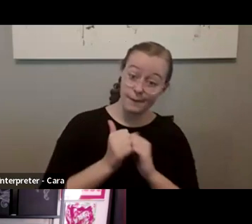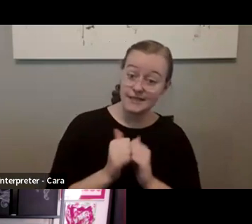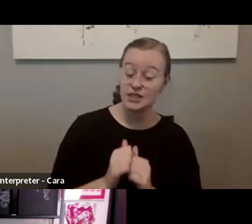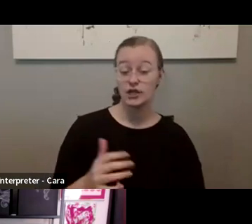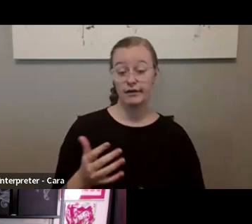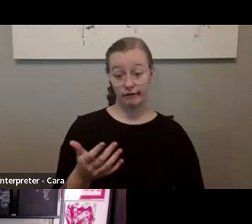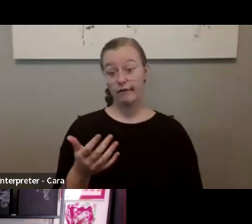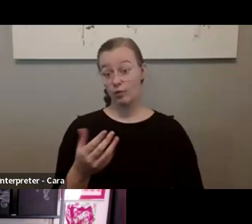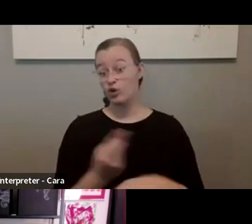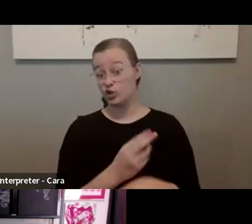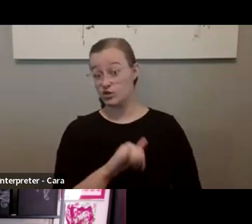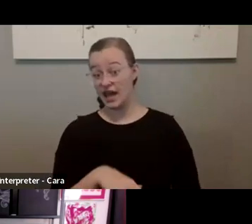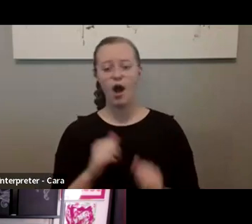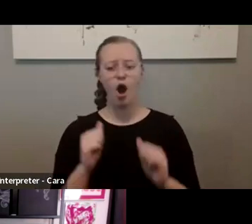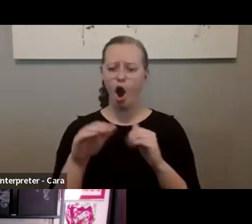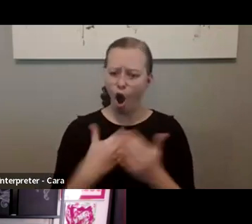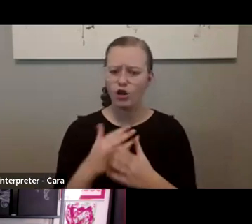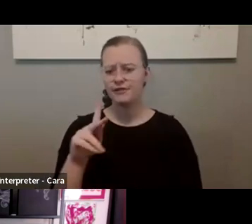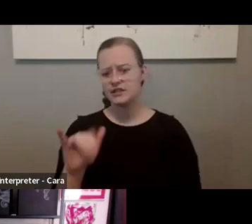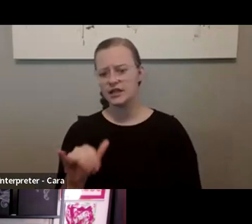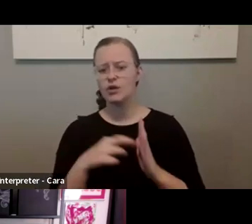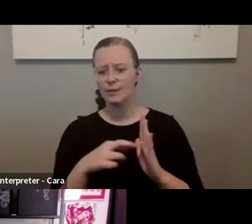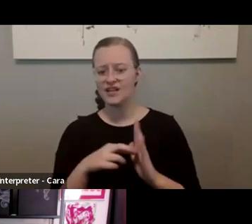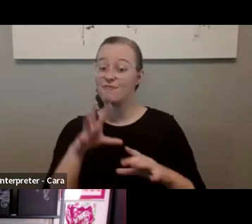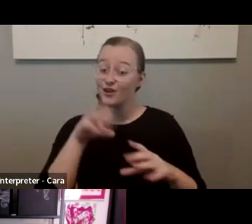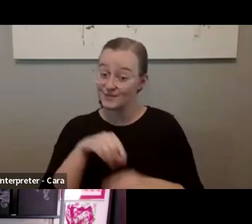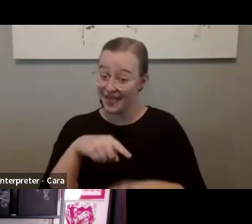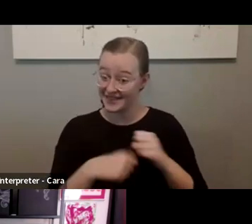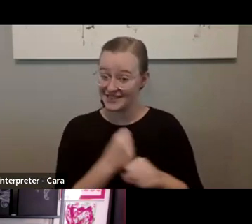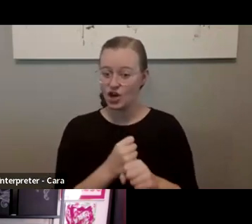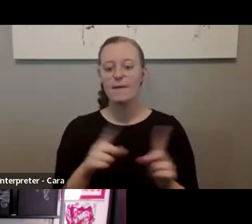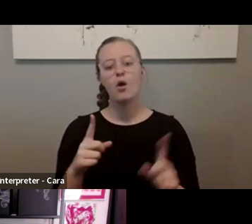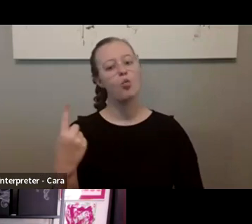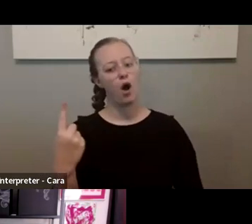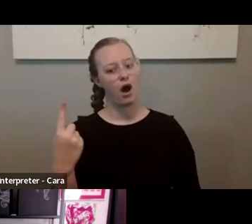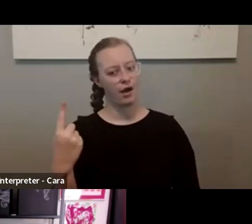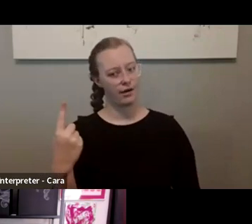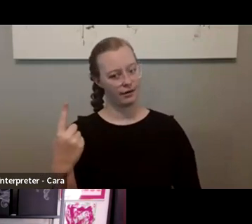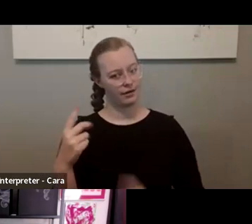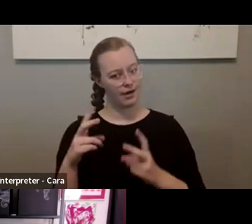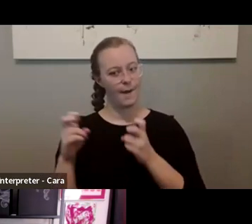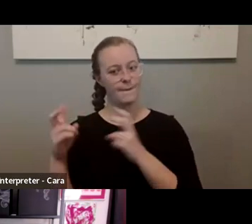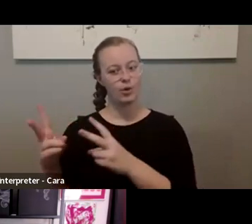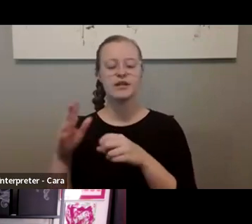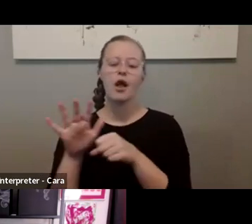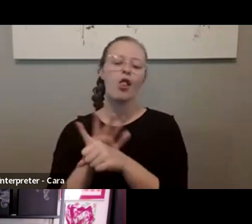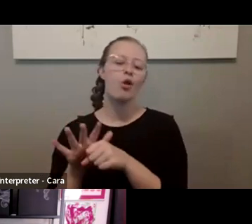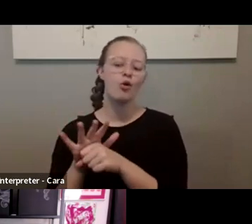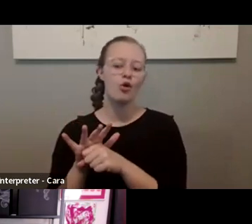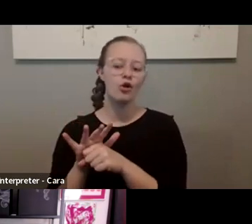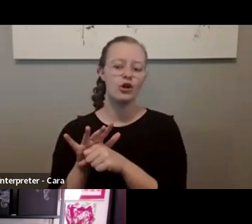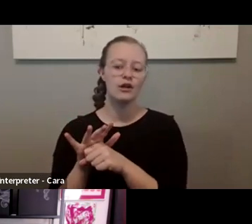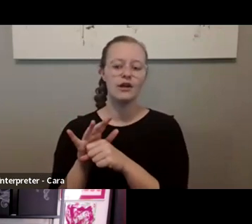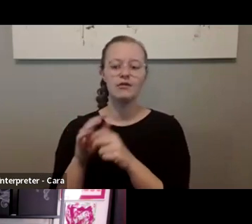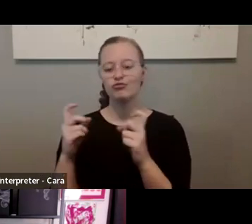representatives participated this year, but one of them hosted a local reception, local